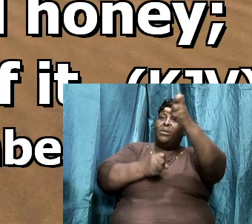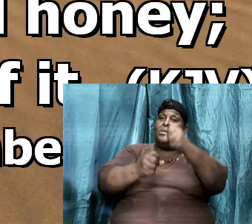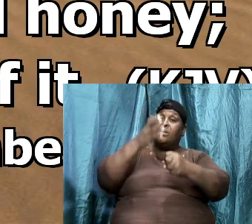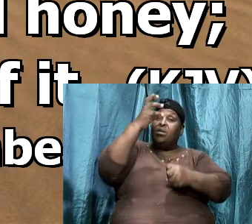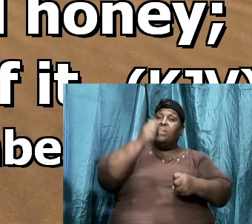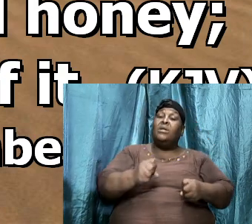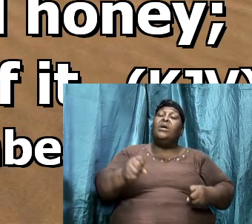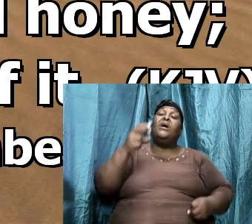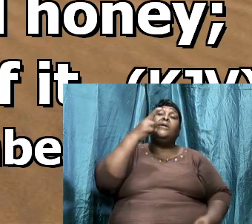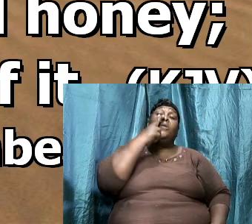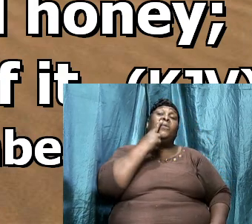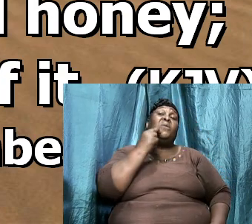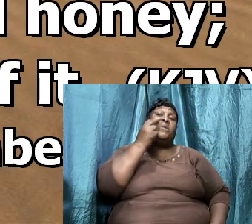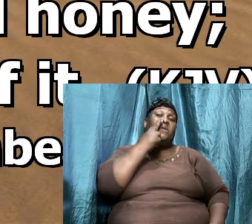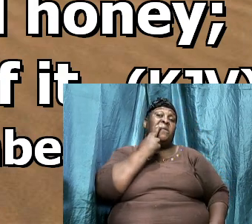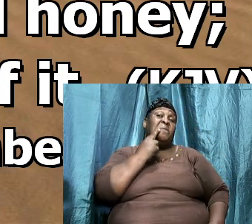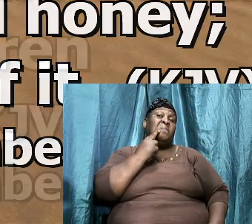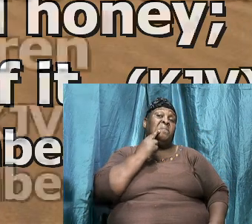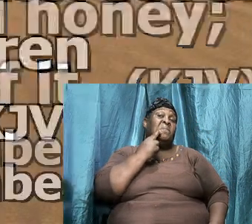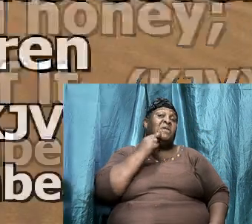And this is the fruit of it.